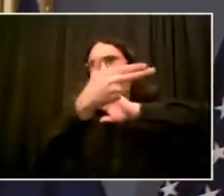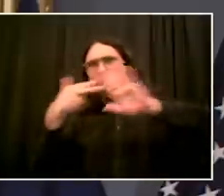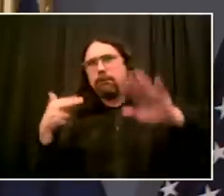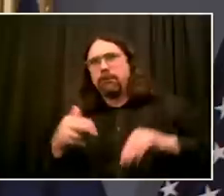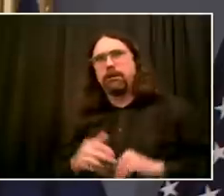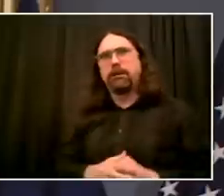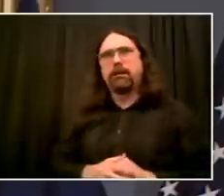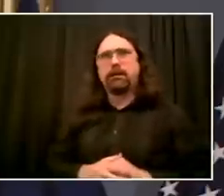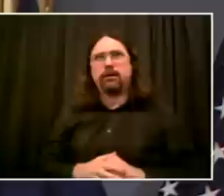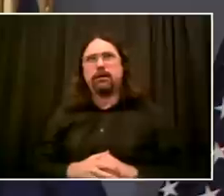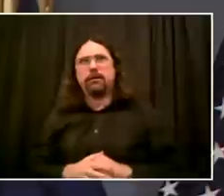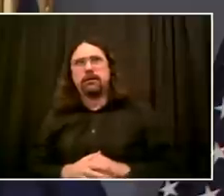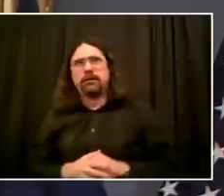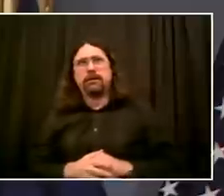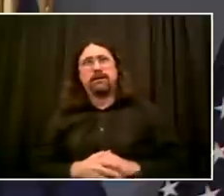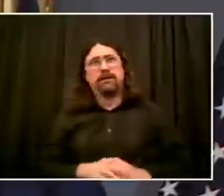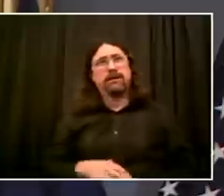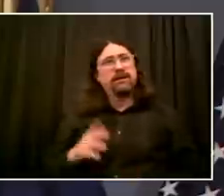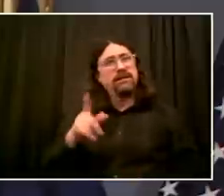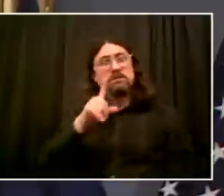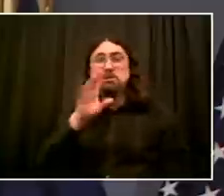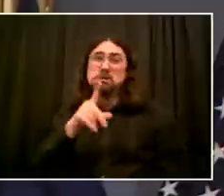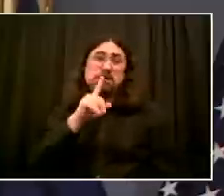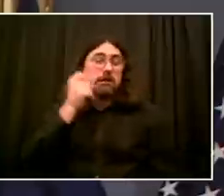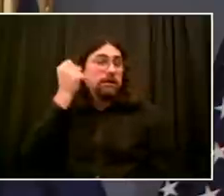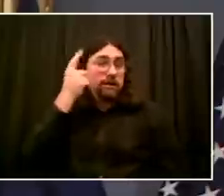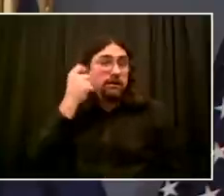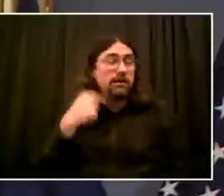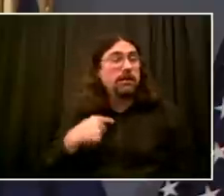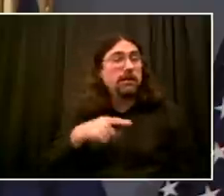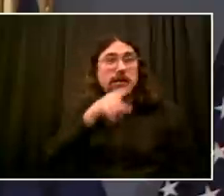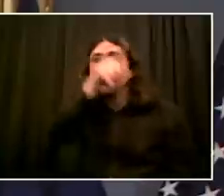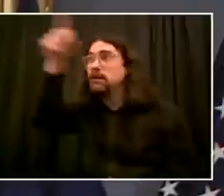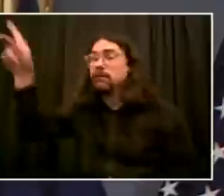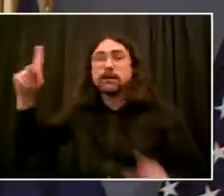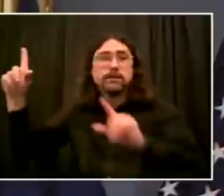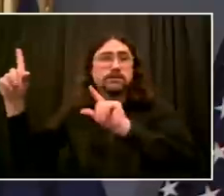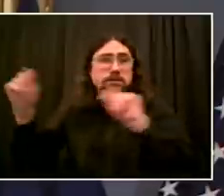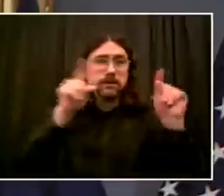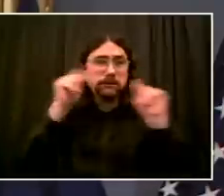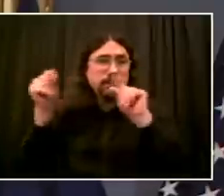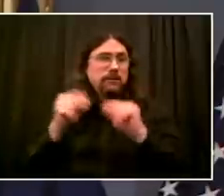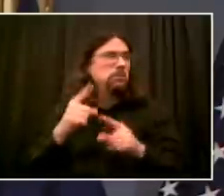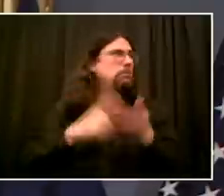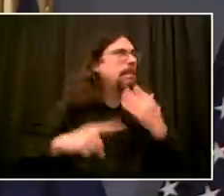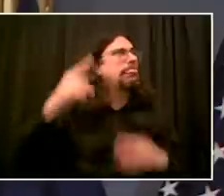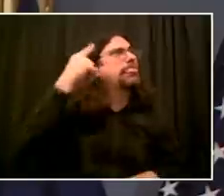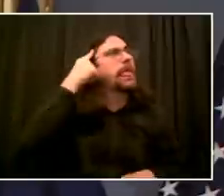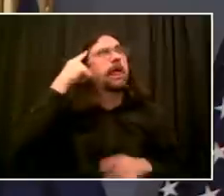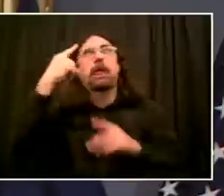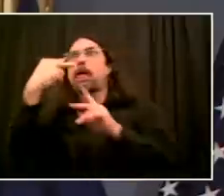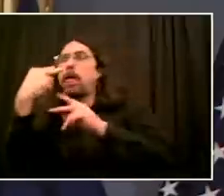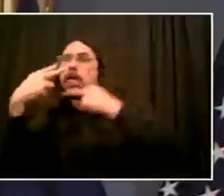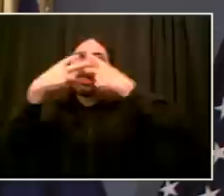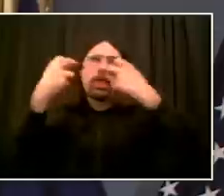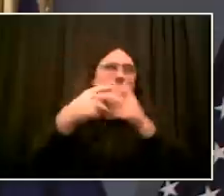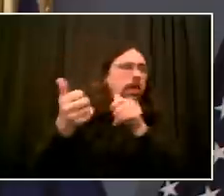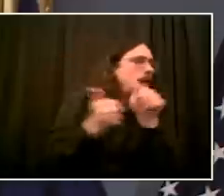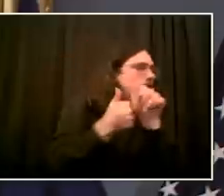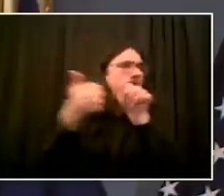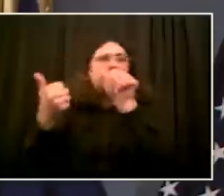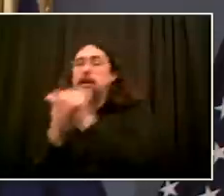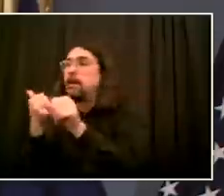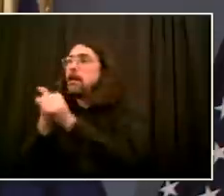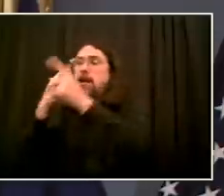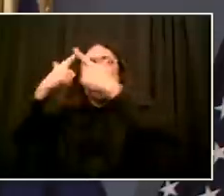Someone sees a contradiction. I don't see a contradiction. I'll tell you why. I am someone who has experienced white privilege, and I have known for